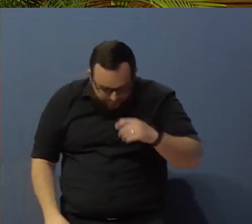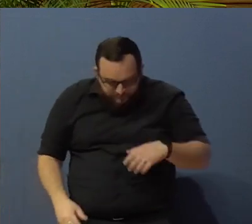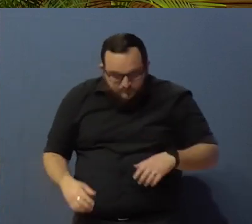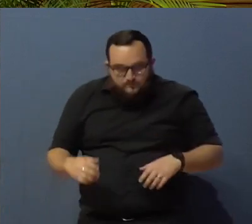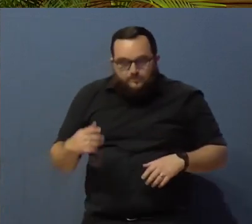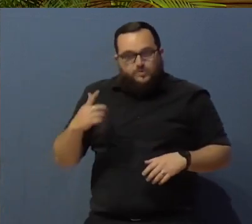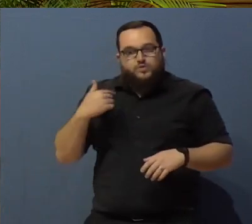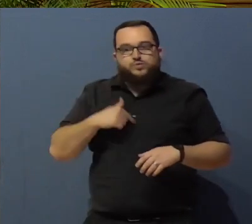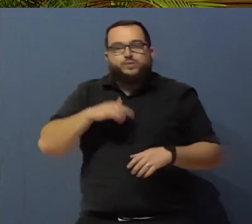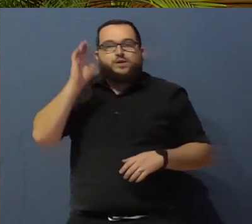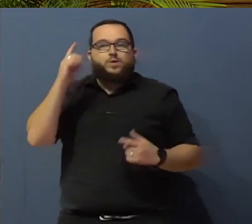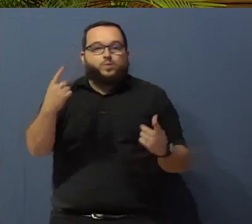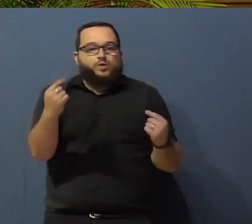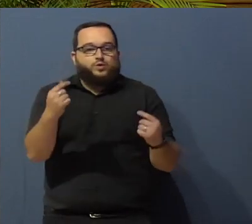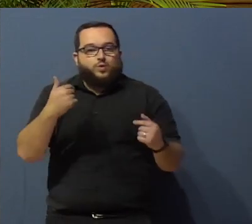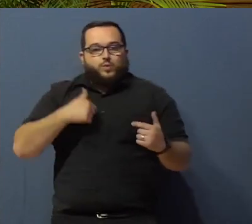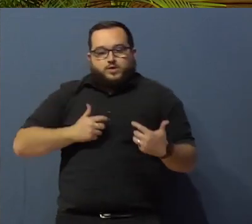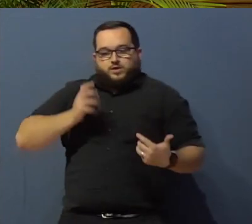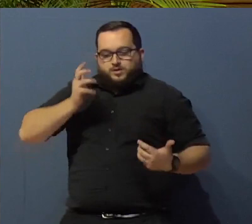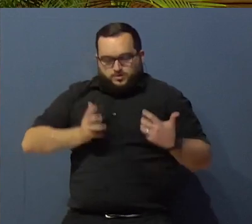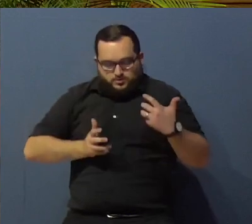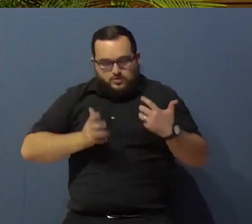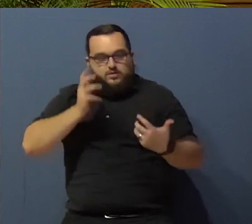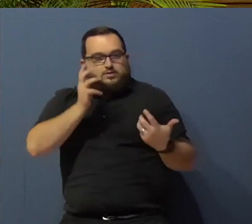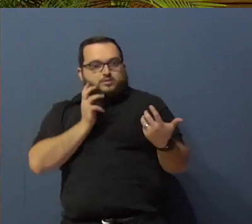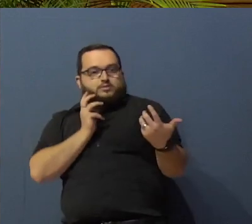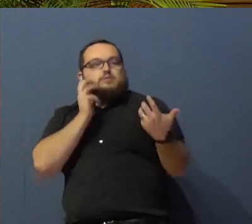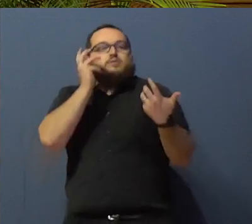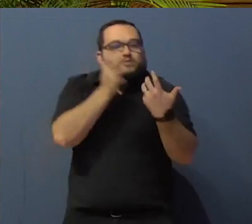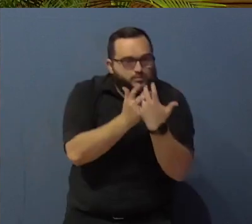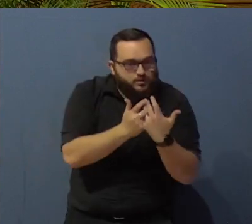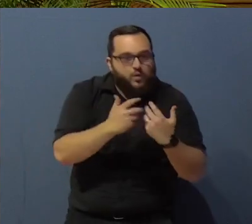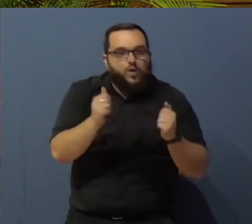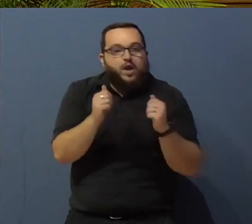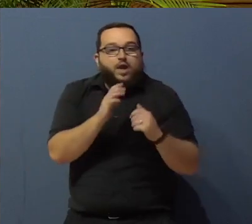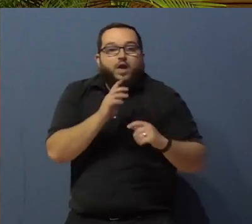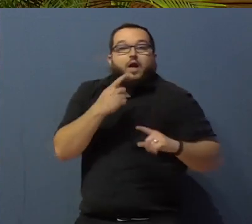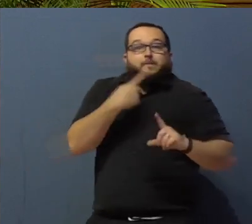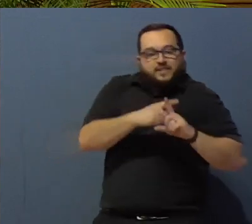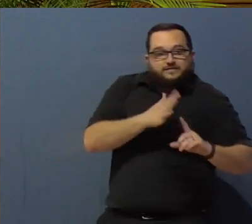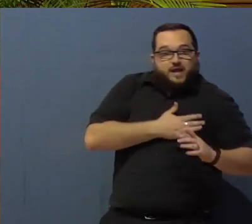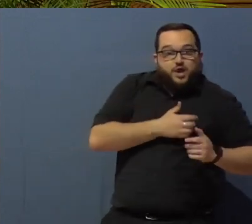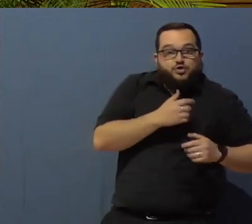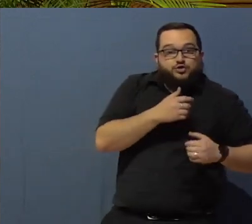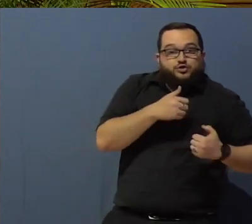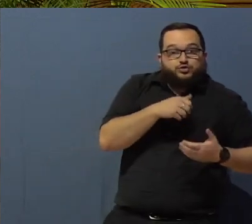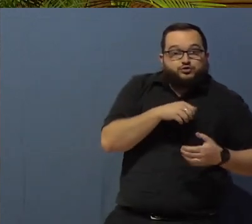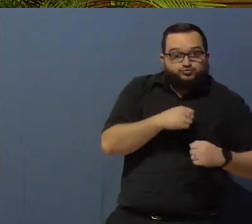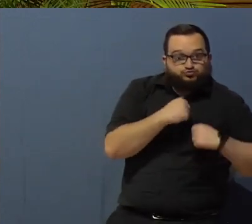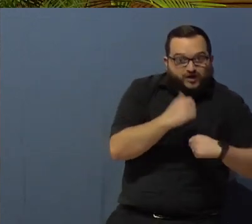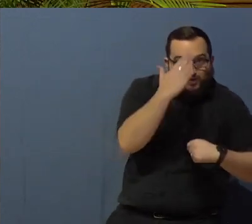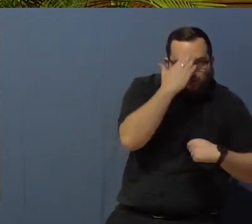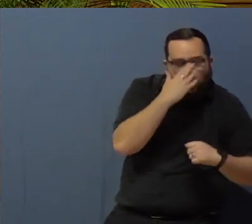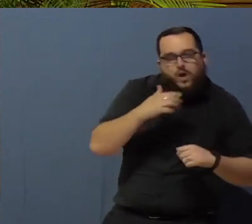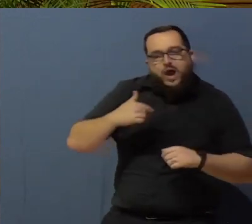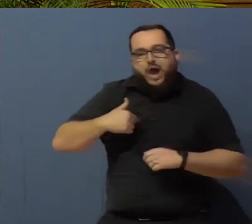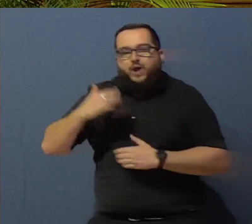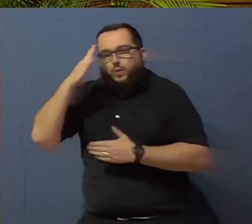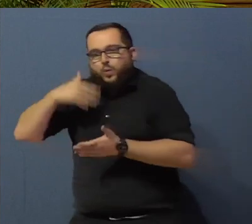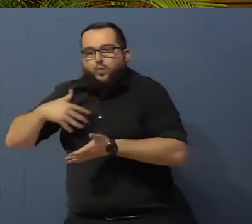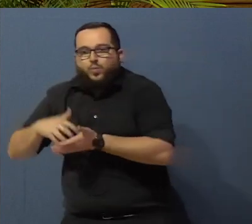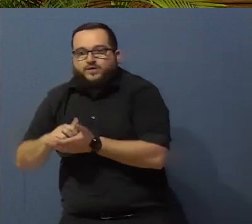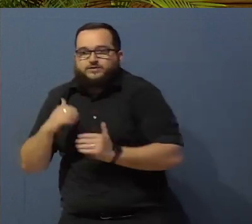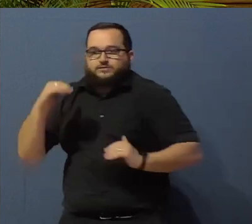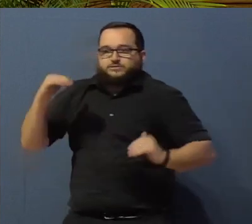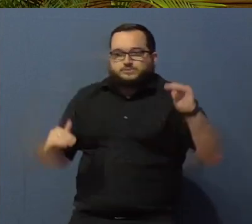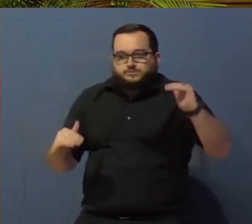adapt and accommodate using our strengths. And a lot of people with disabilities, they have great strengths with autism.